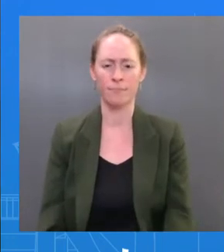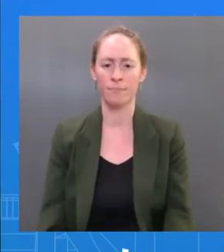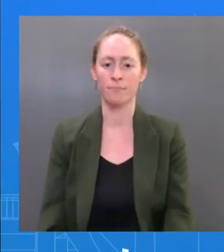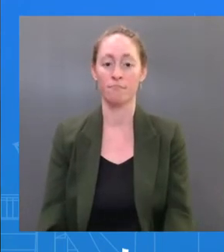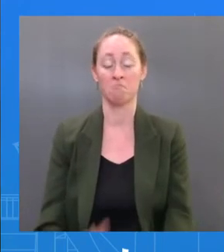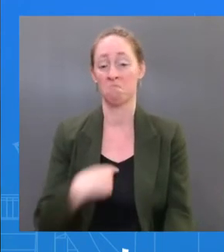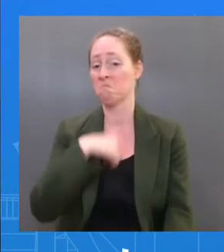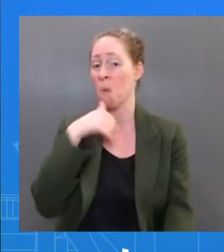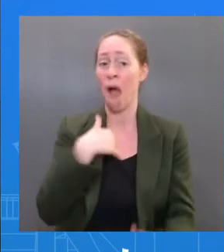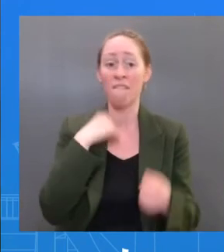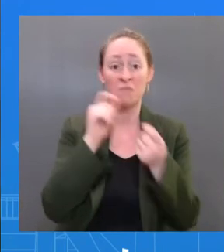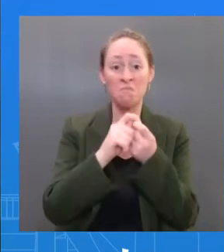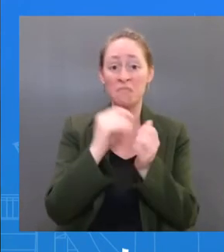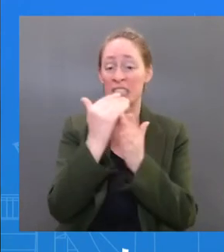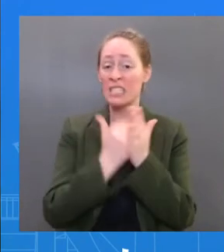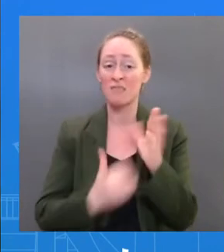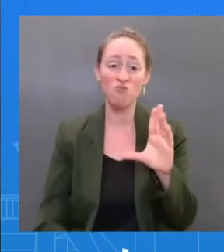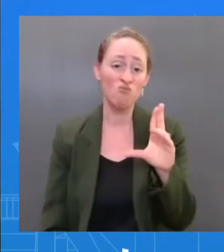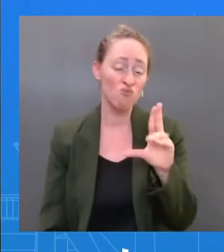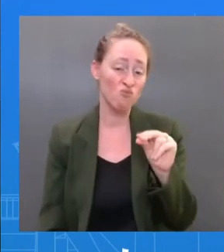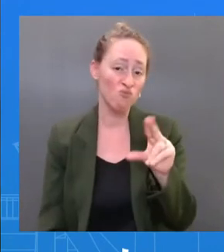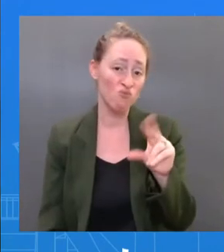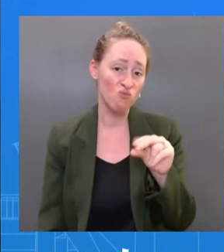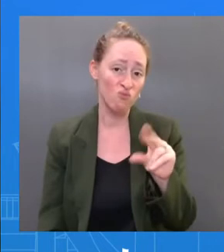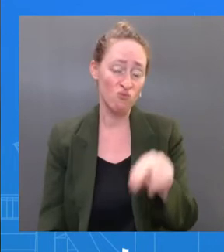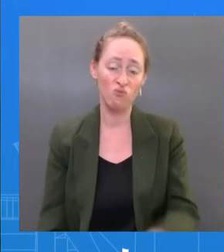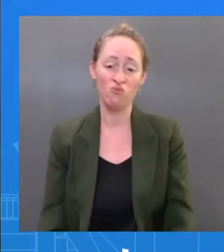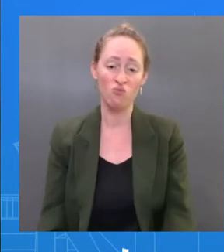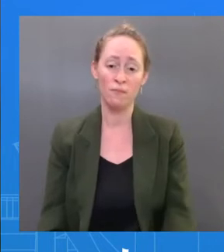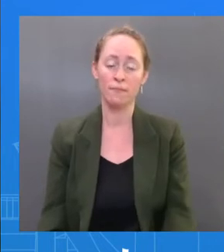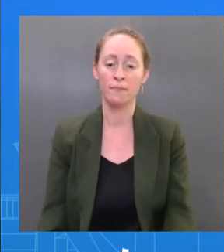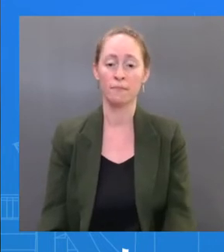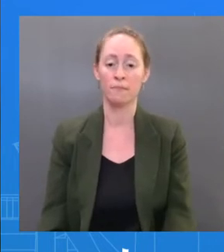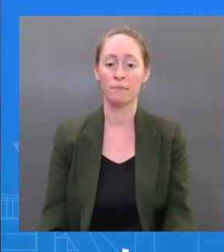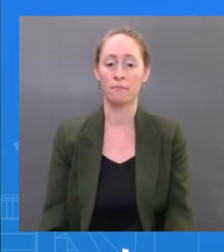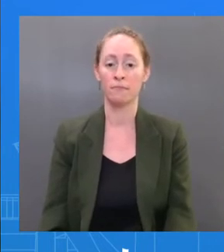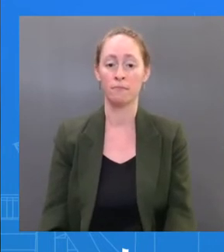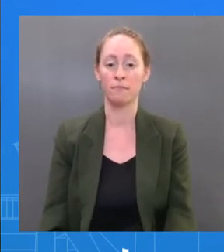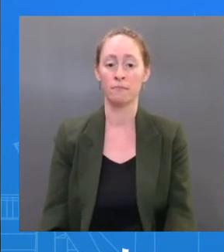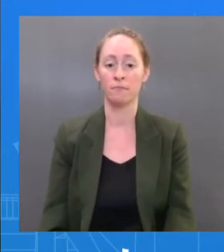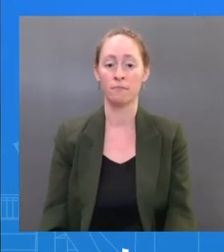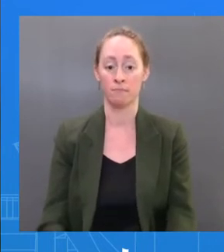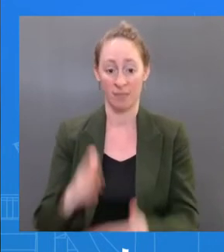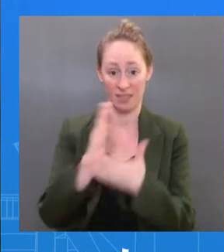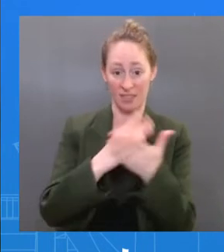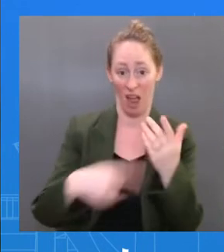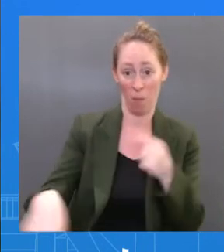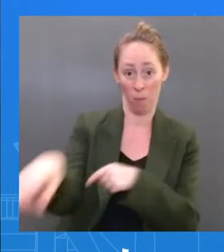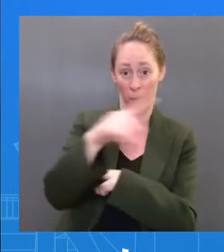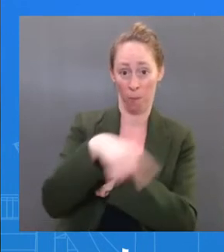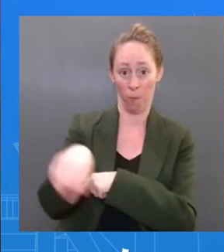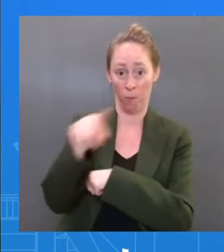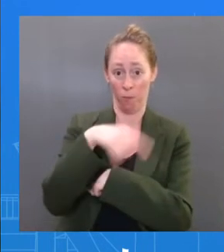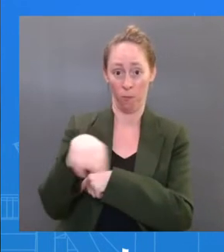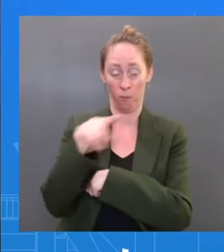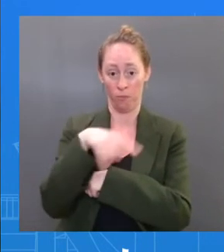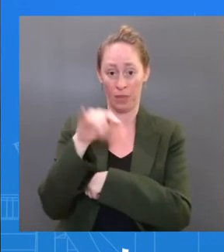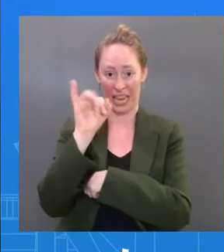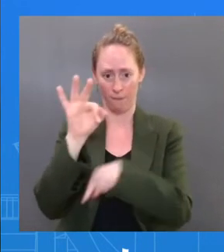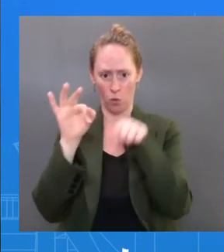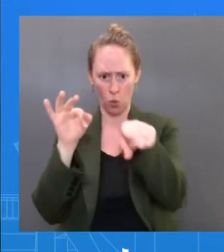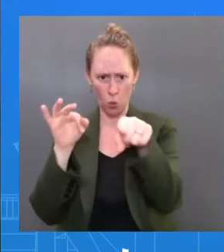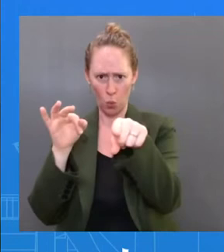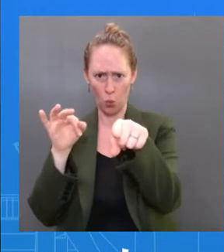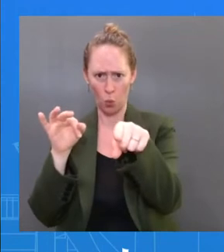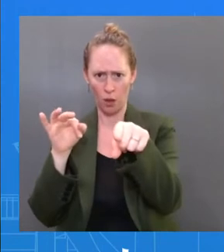know some of your colleagues traveled with us. If there are any concerns or questions, feel free to reach out to us. We're happy to — if you